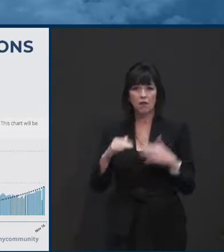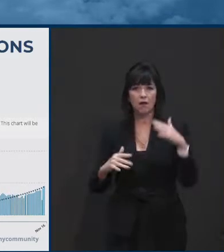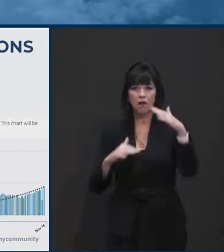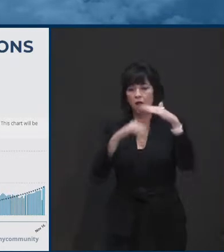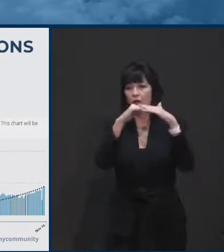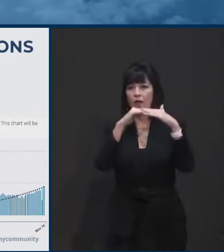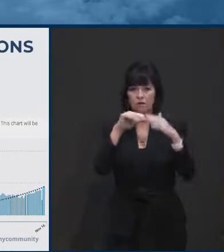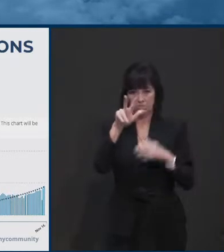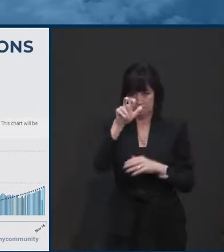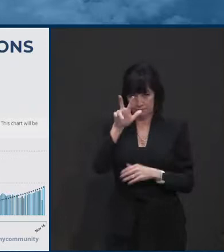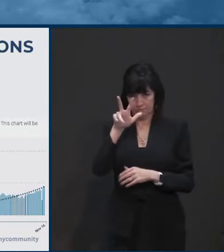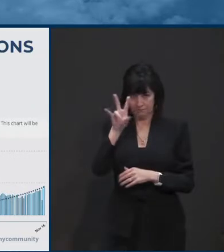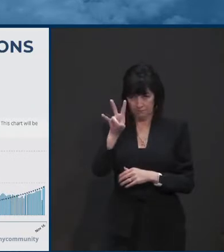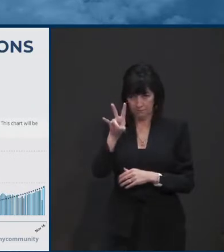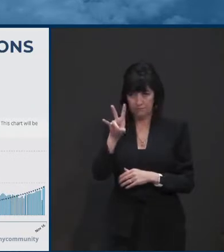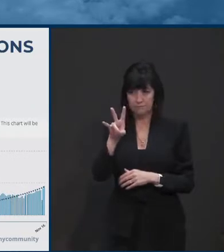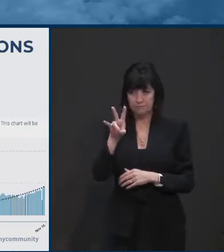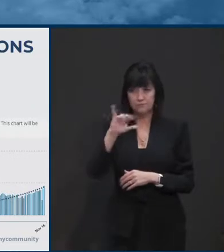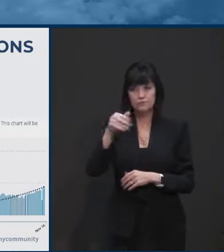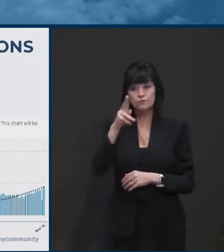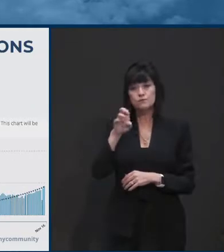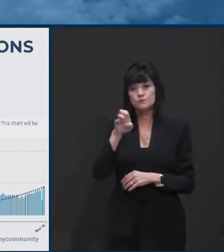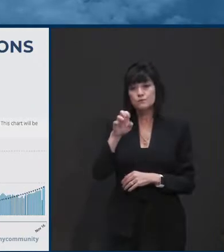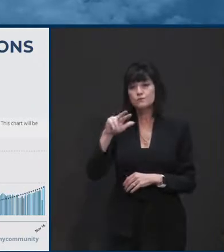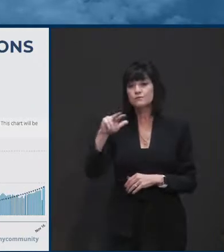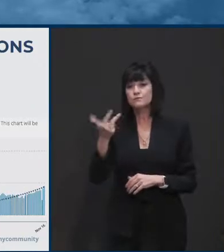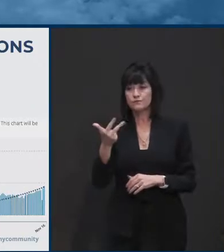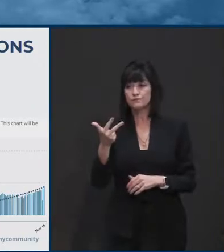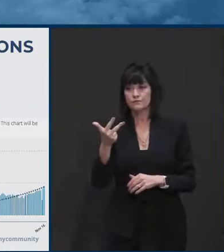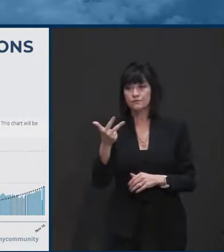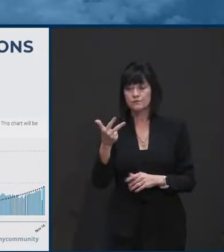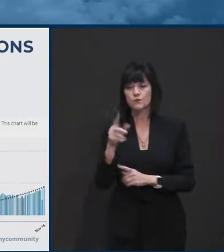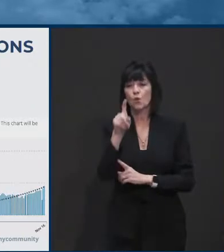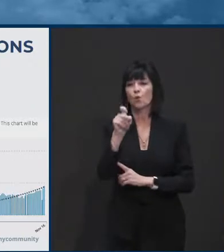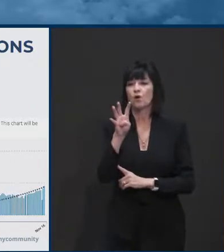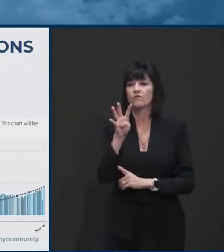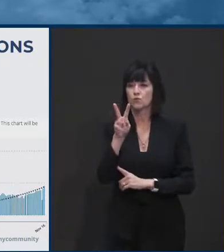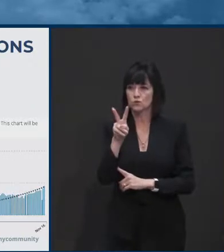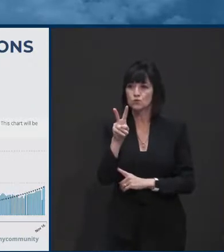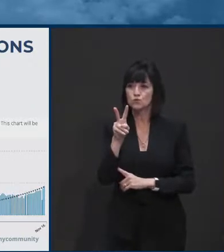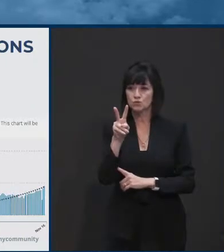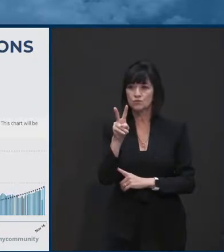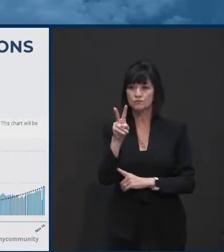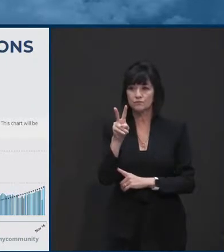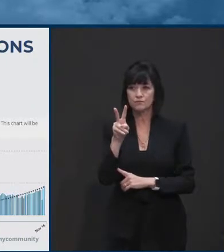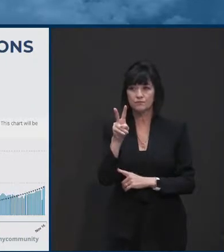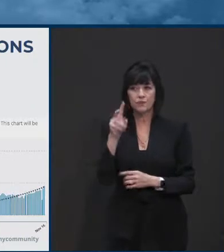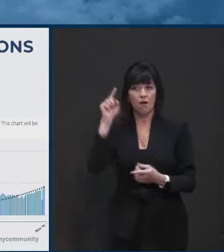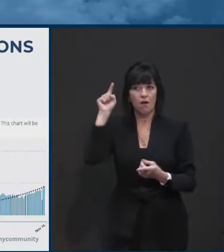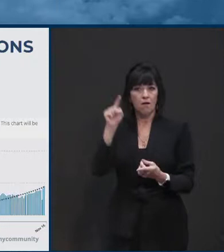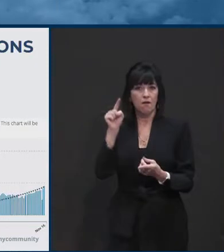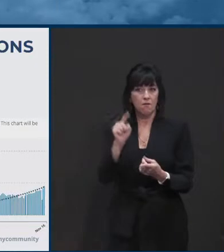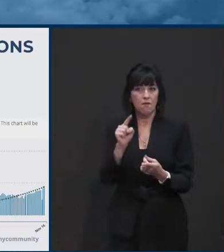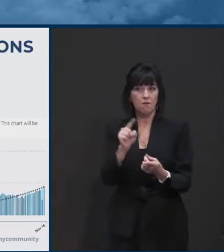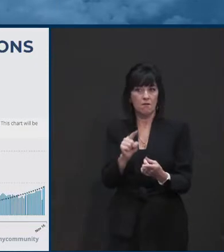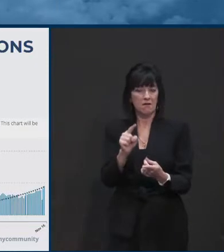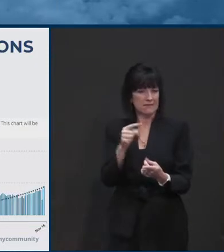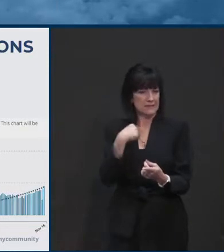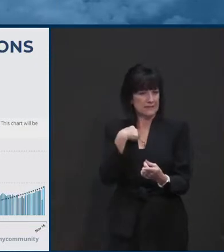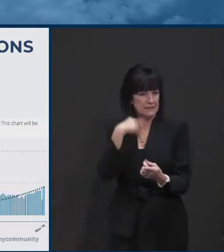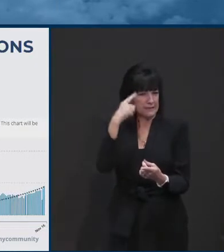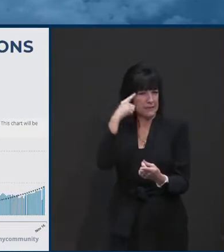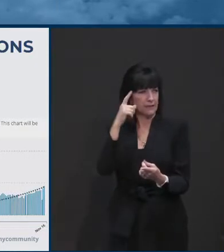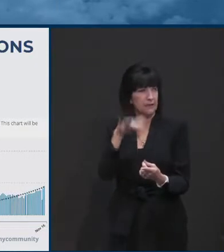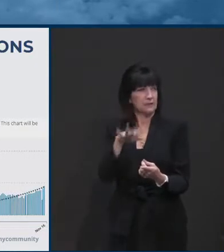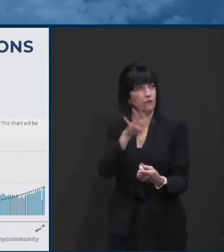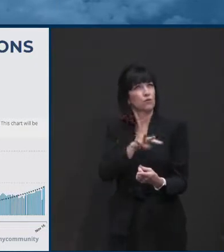On June the 3rd, on the way down, we were at 142. We hit a low over the summer in the mid-40s. think 44